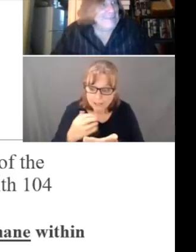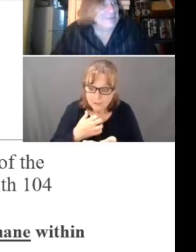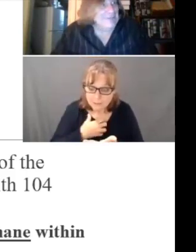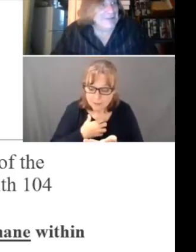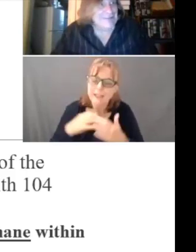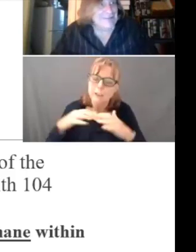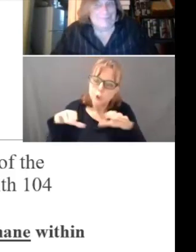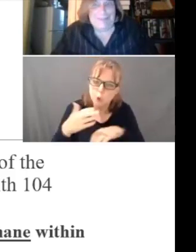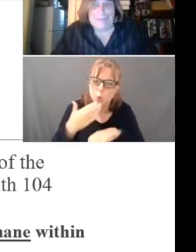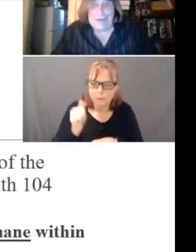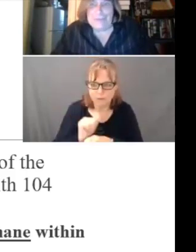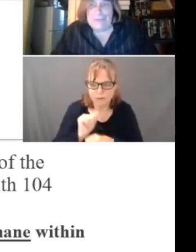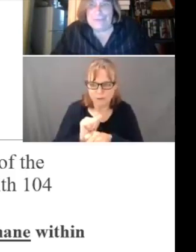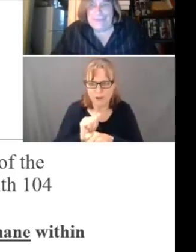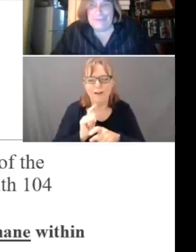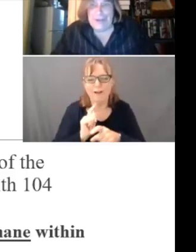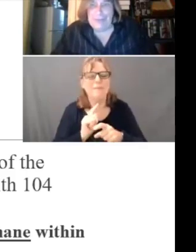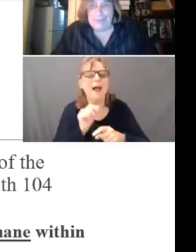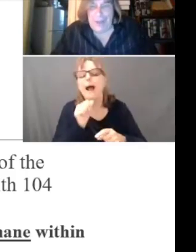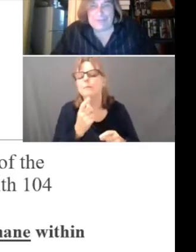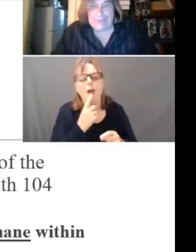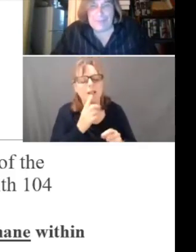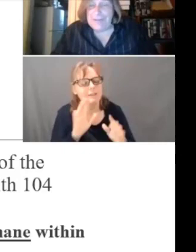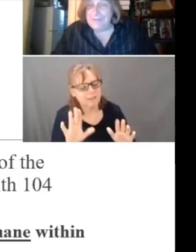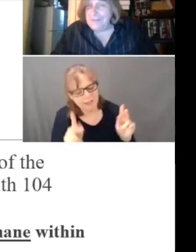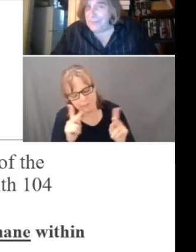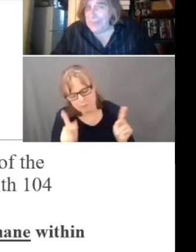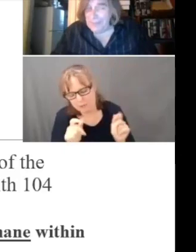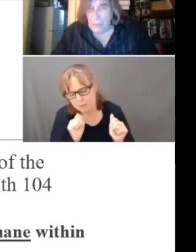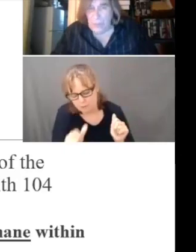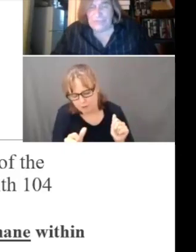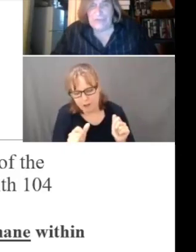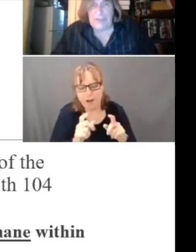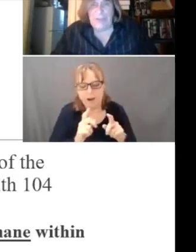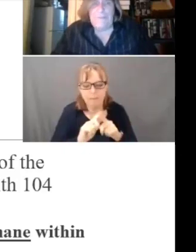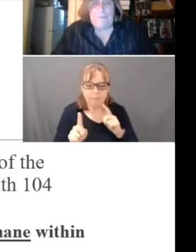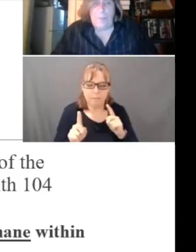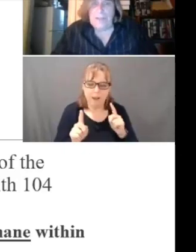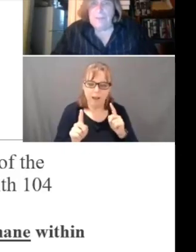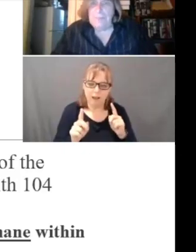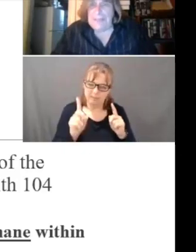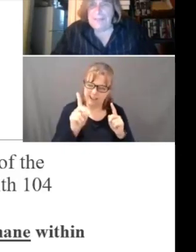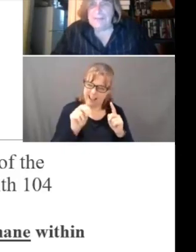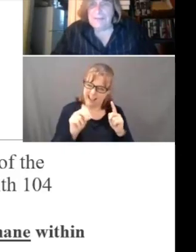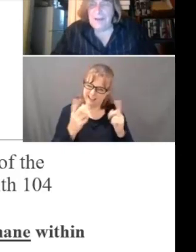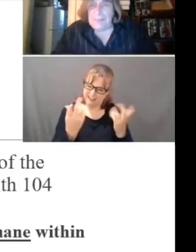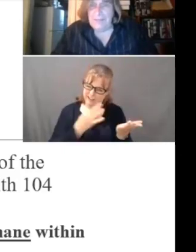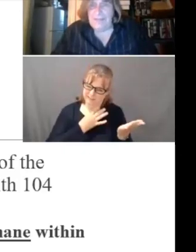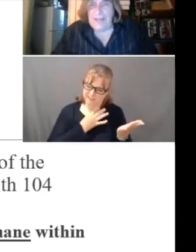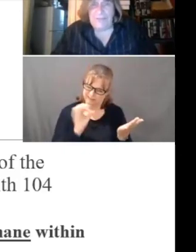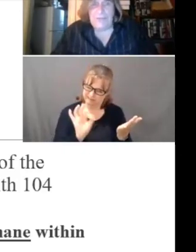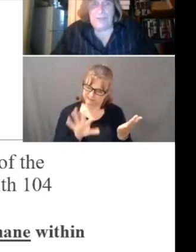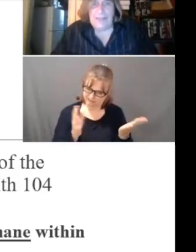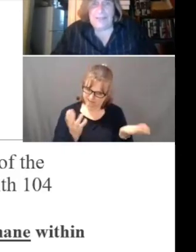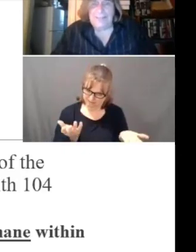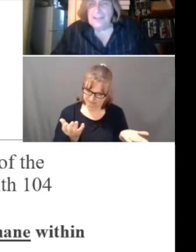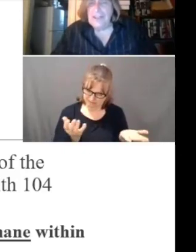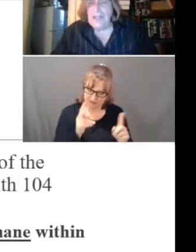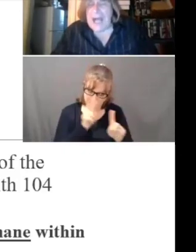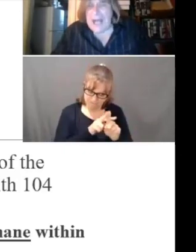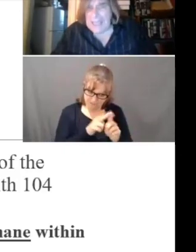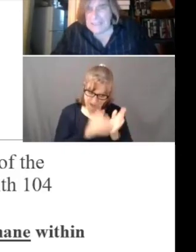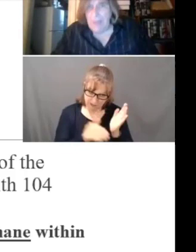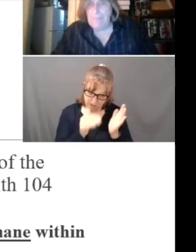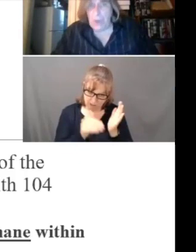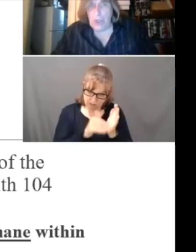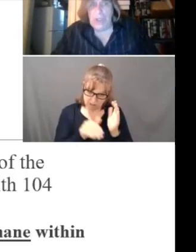I'm not suggesting that people don't do as good a job as possible, but it does beg the question when complaints are being filed at such